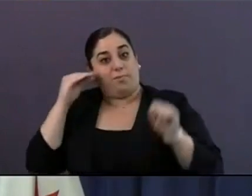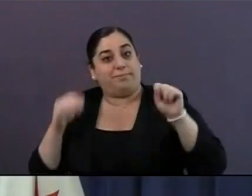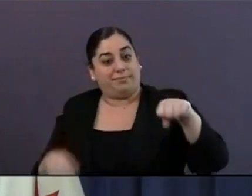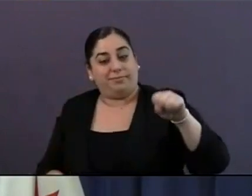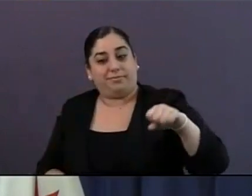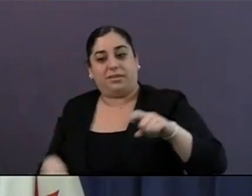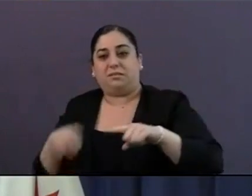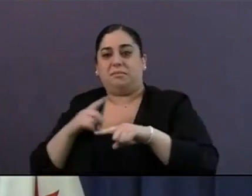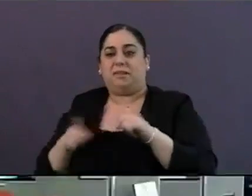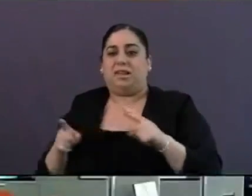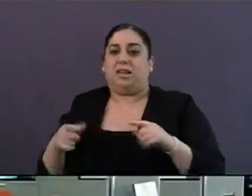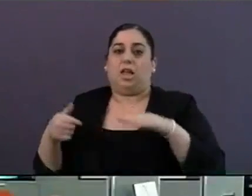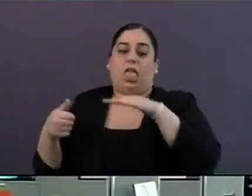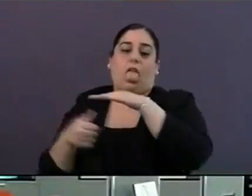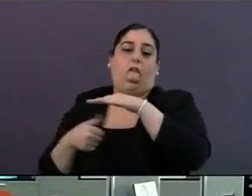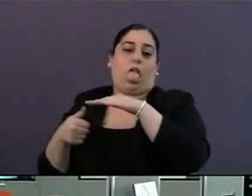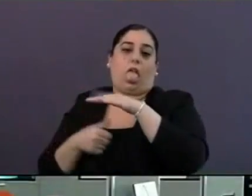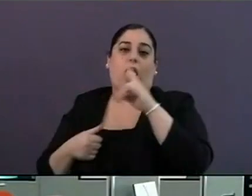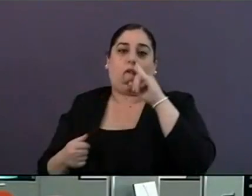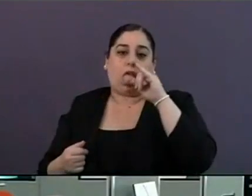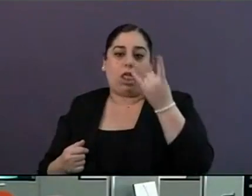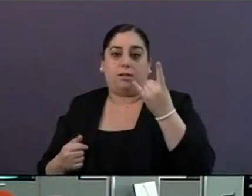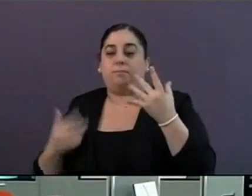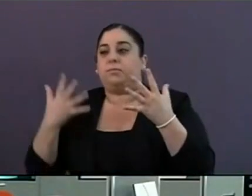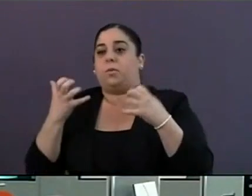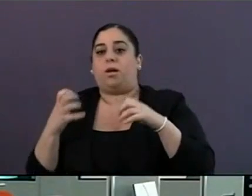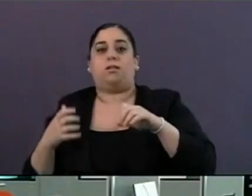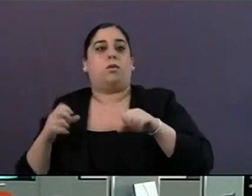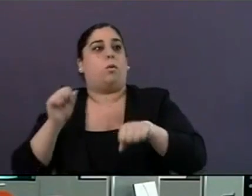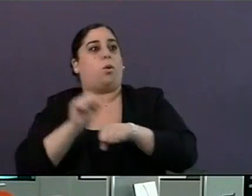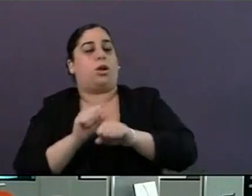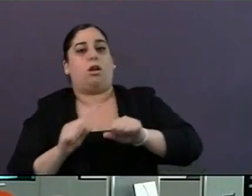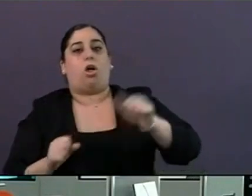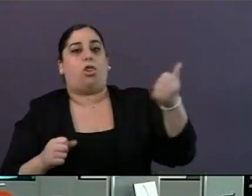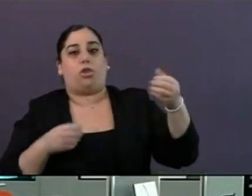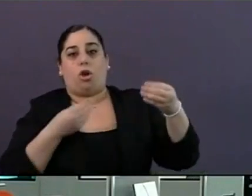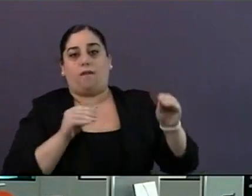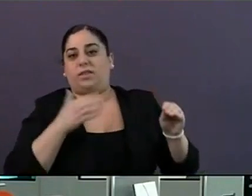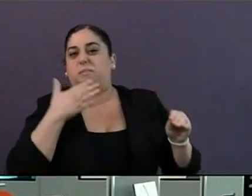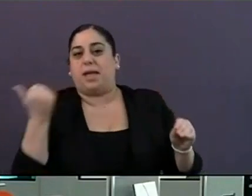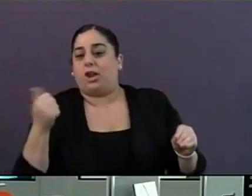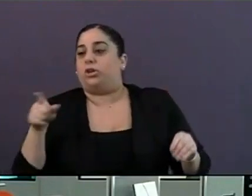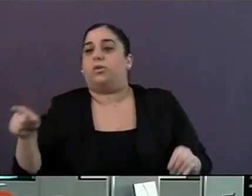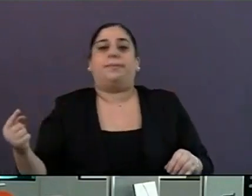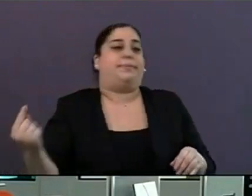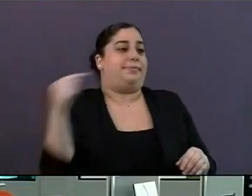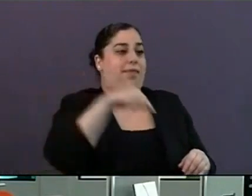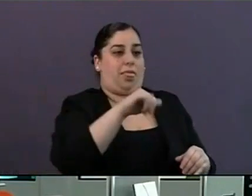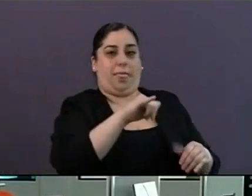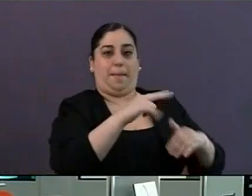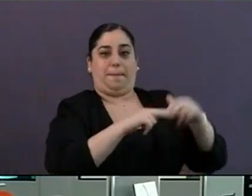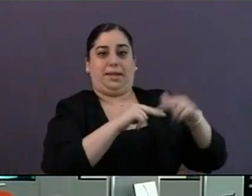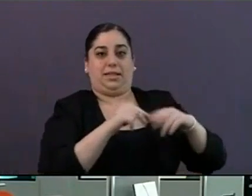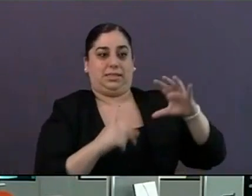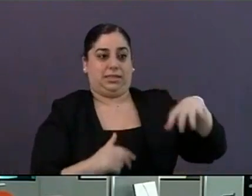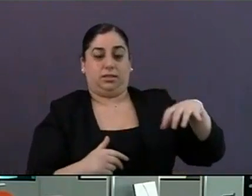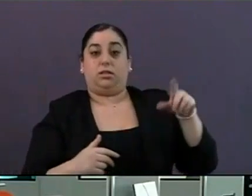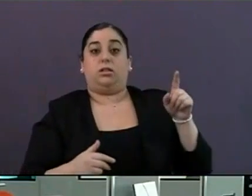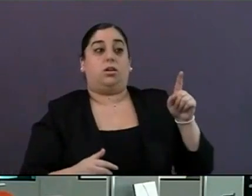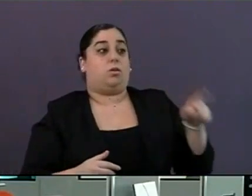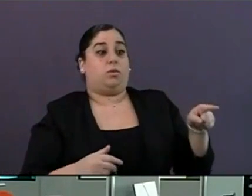You can see there on the on the screen, their team is taking all the right measures to keep their employees and members safe,